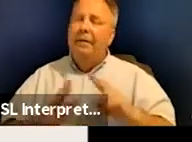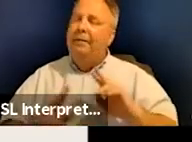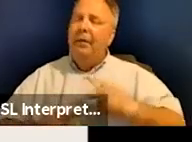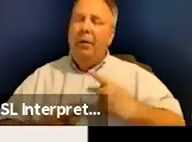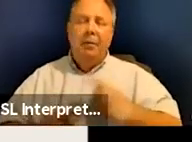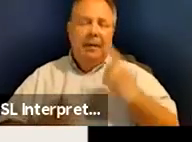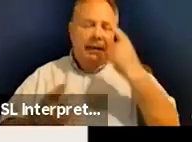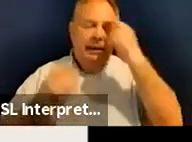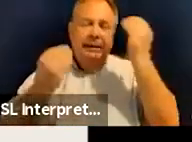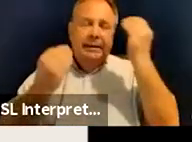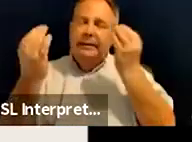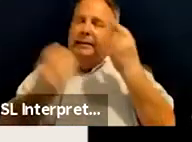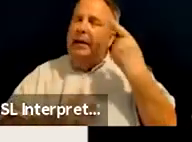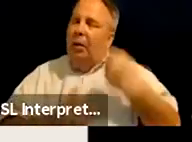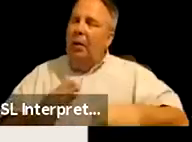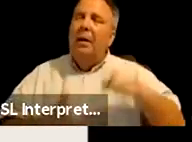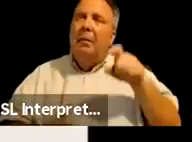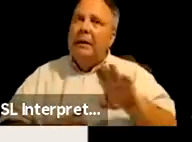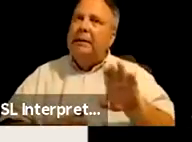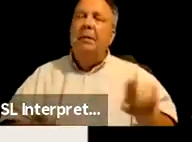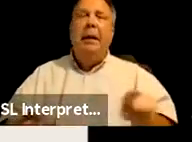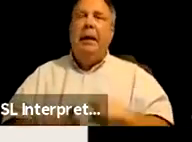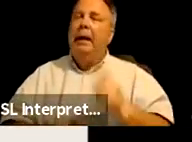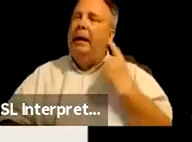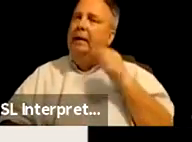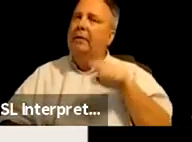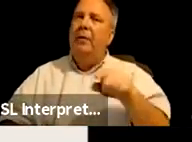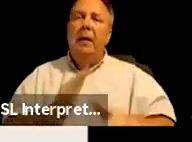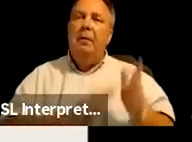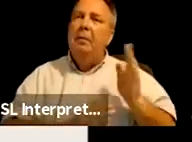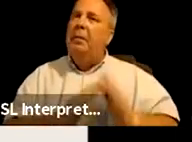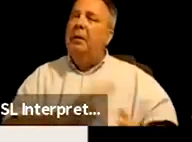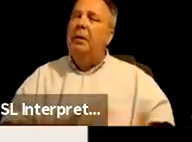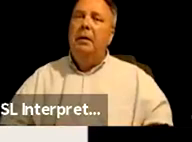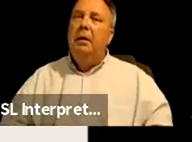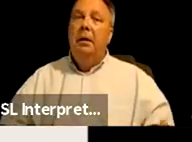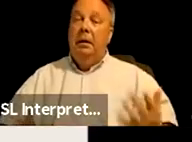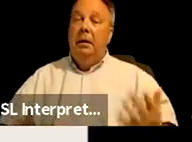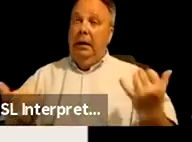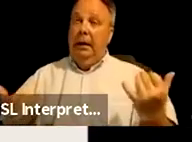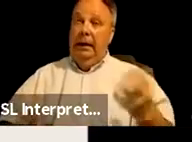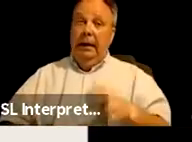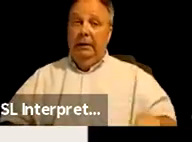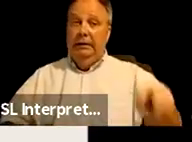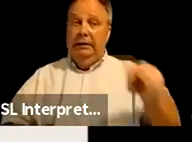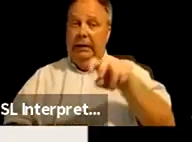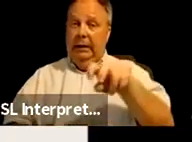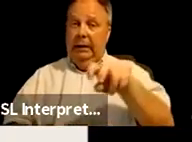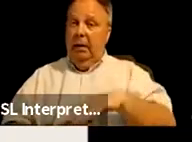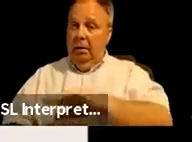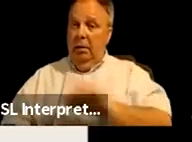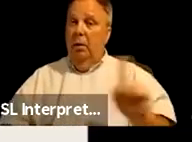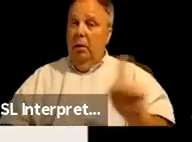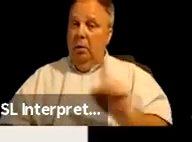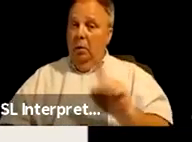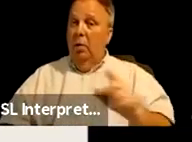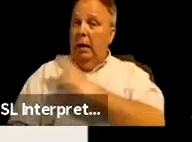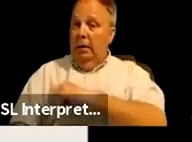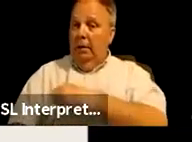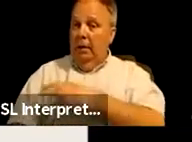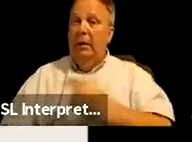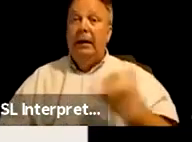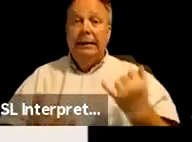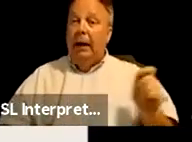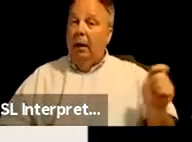me thinking about what it must've been like for them. Um, and now sitting on top of the side where the asylum was is a golf